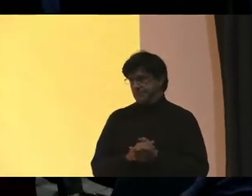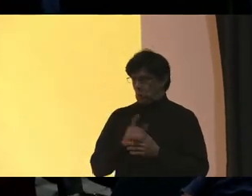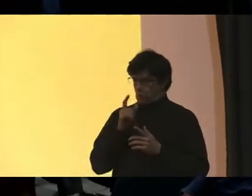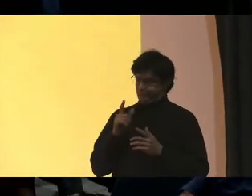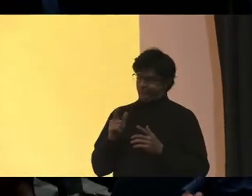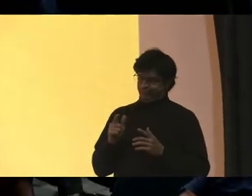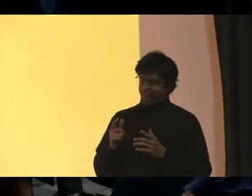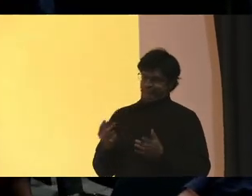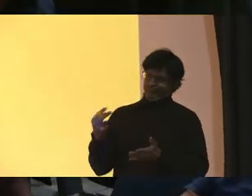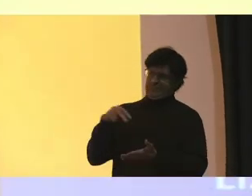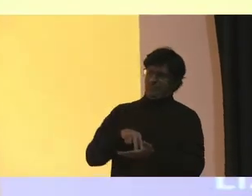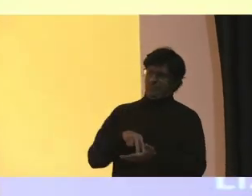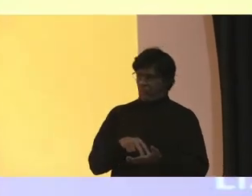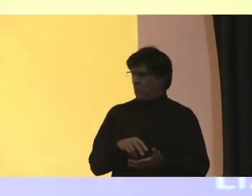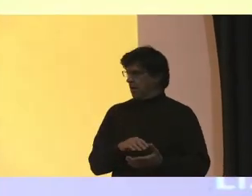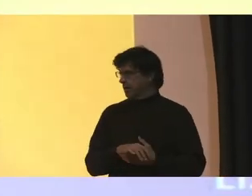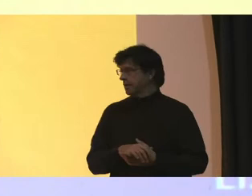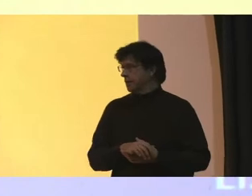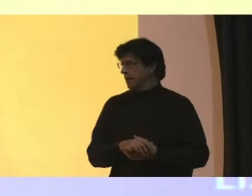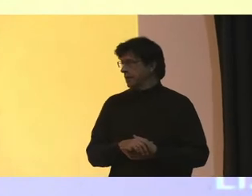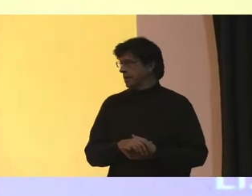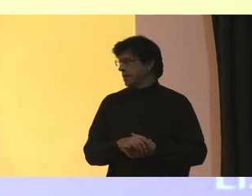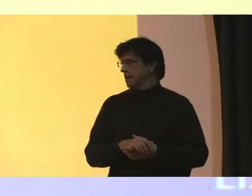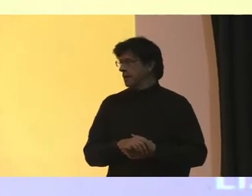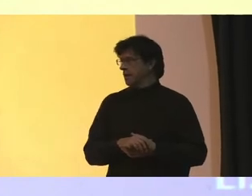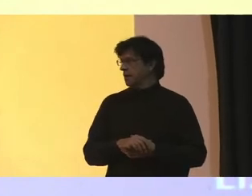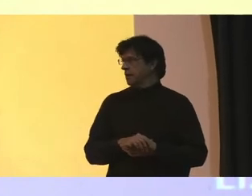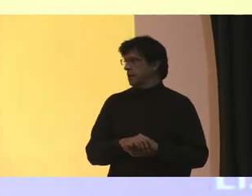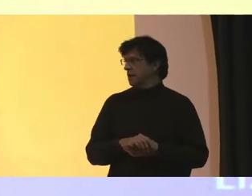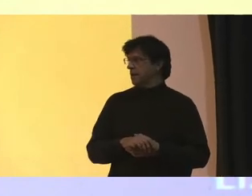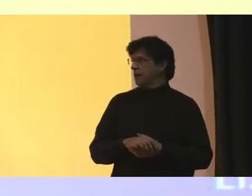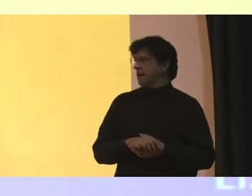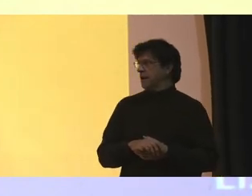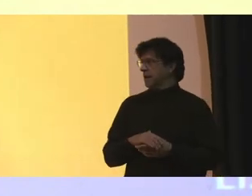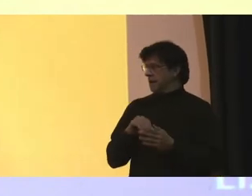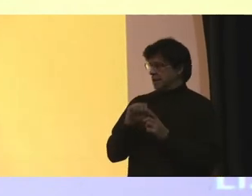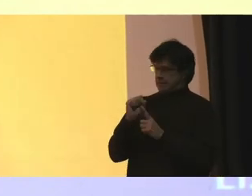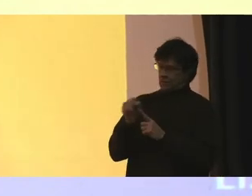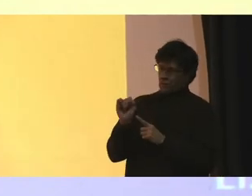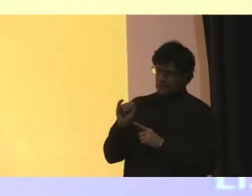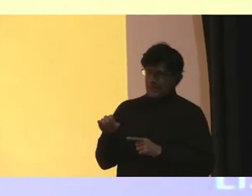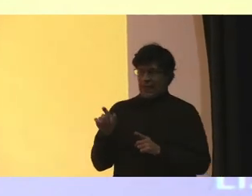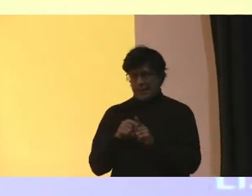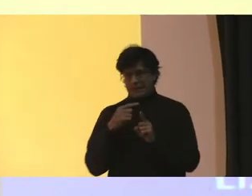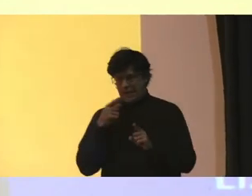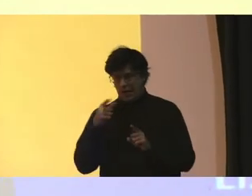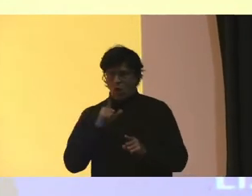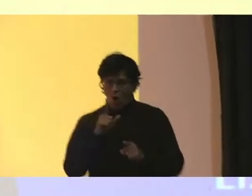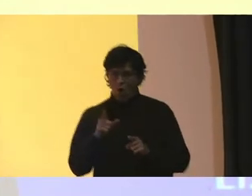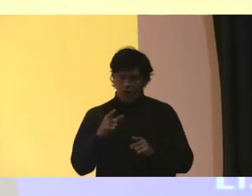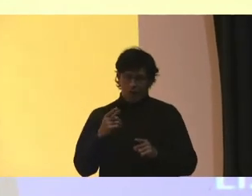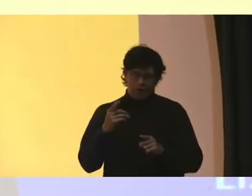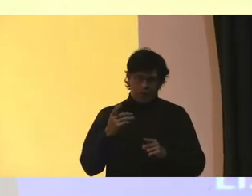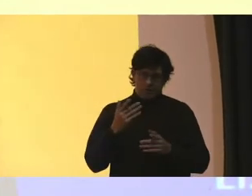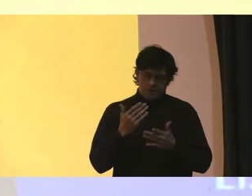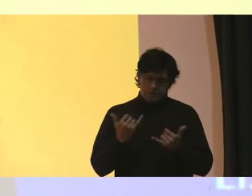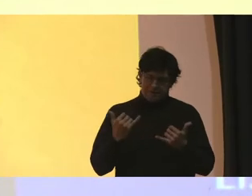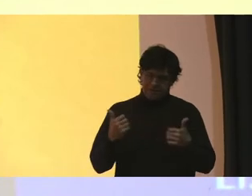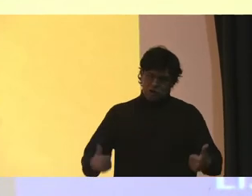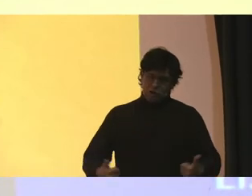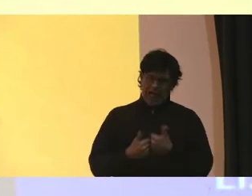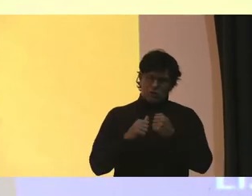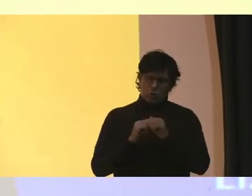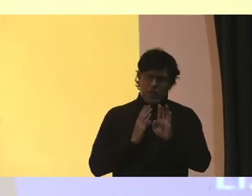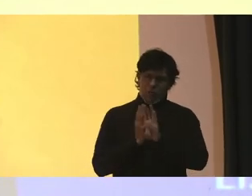To be in a venue Venue like this As I indicated there are some challenges With our